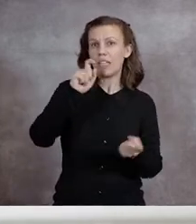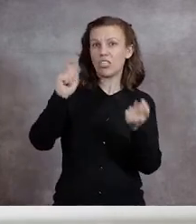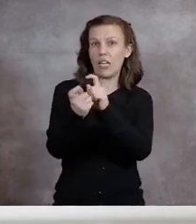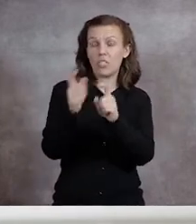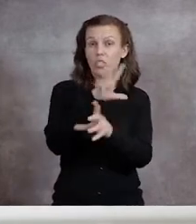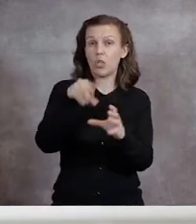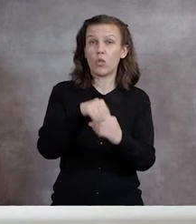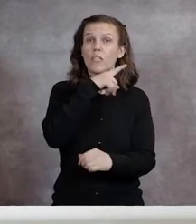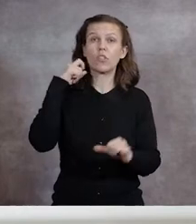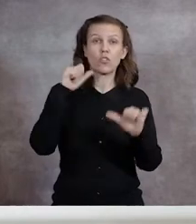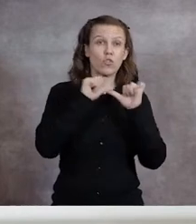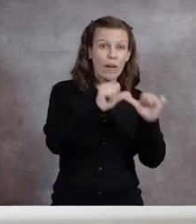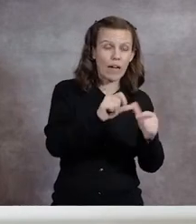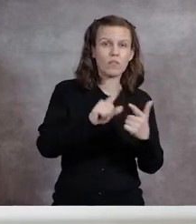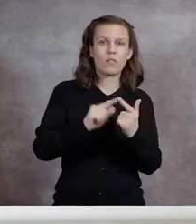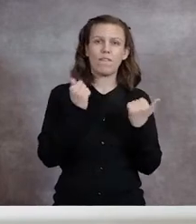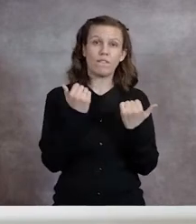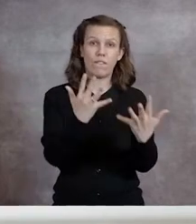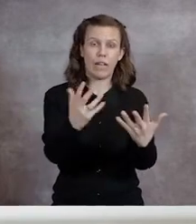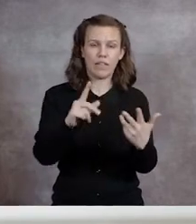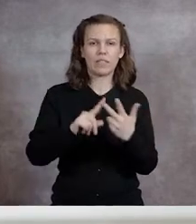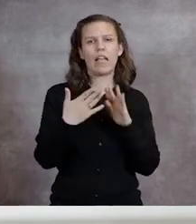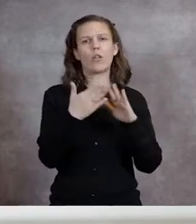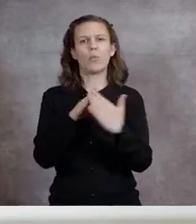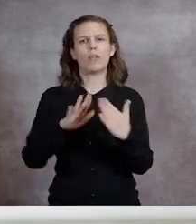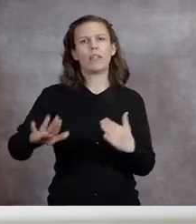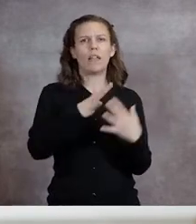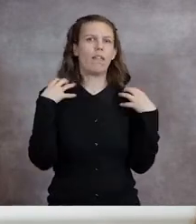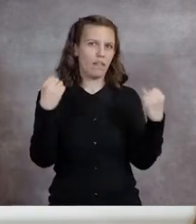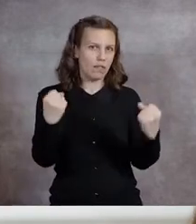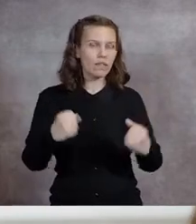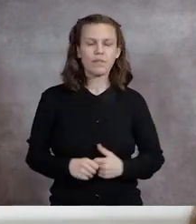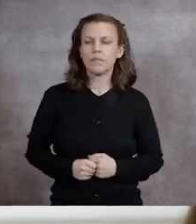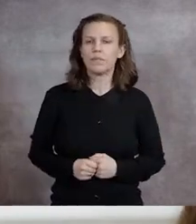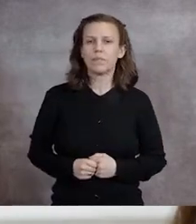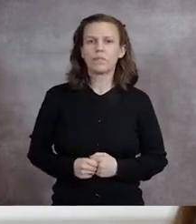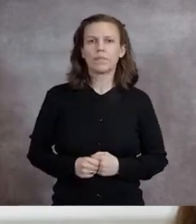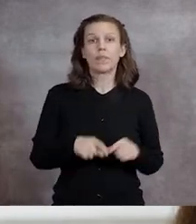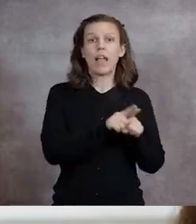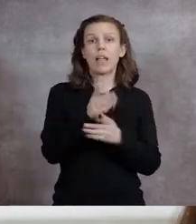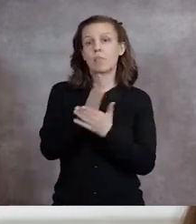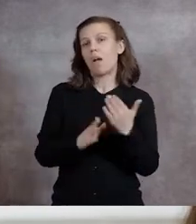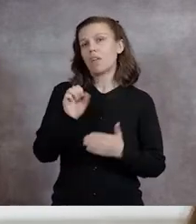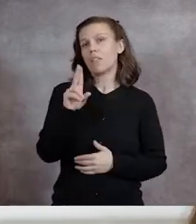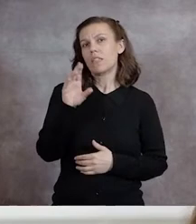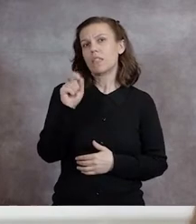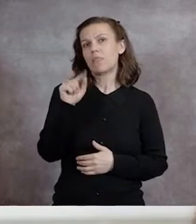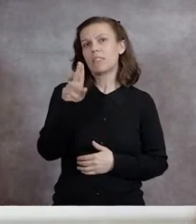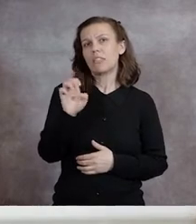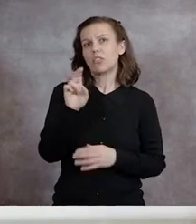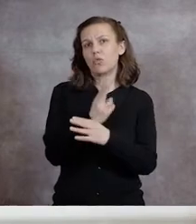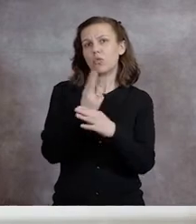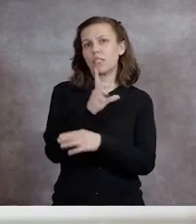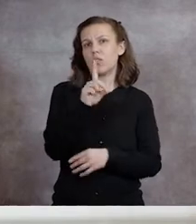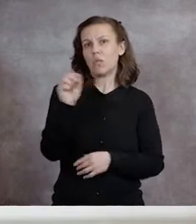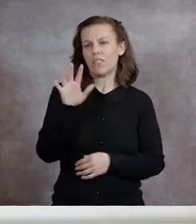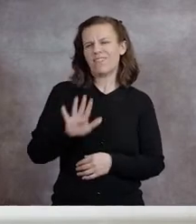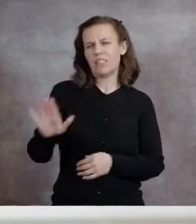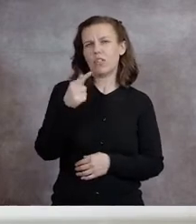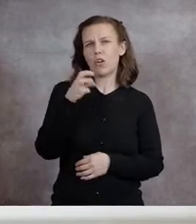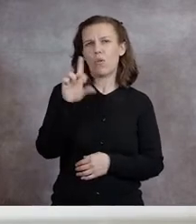including drought, wildfires, and community well-being. As part of the Substance Use Disorder Grand Challenge,